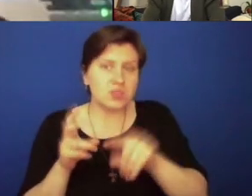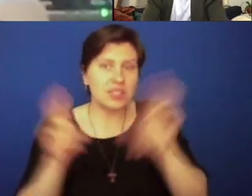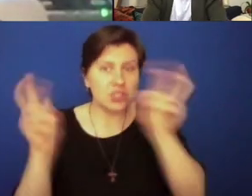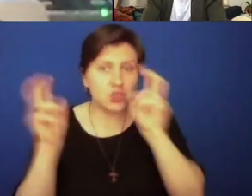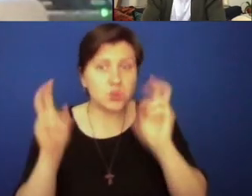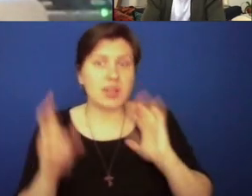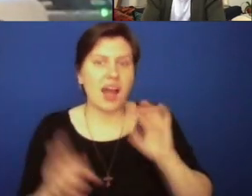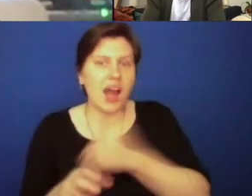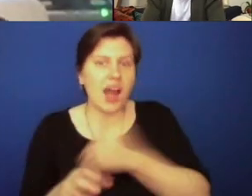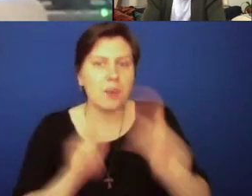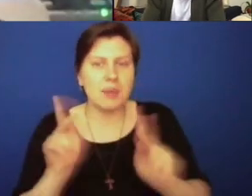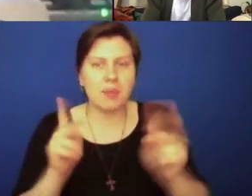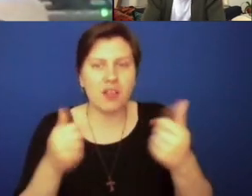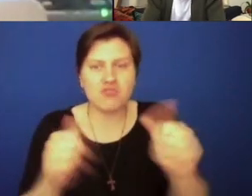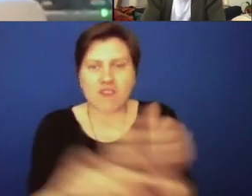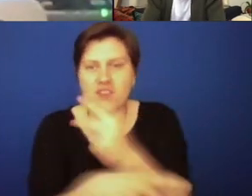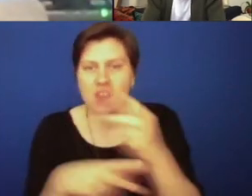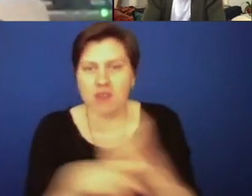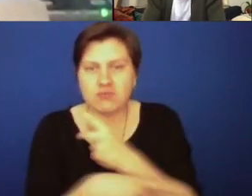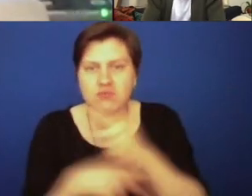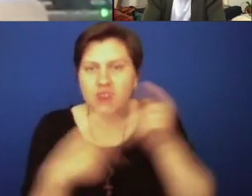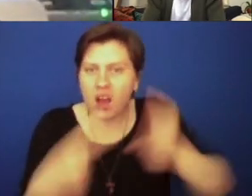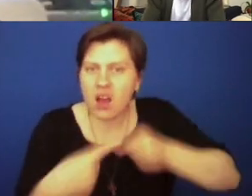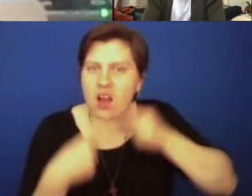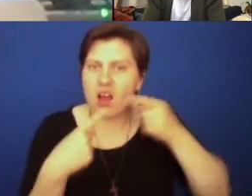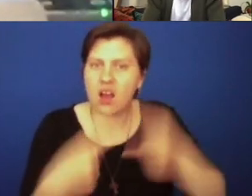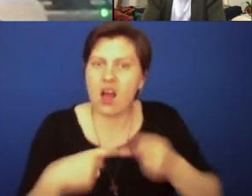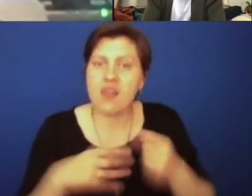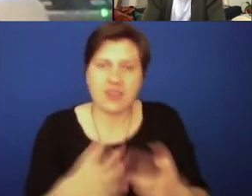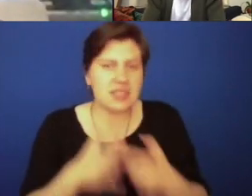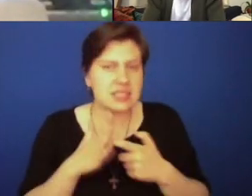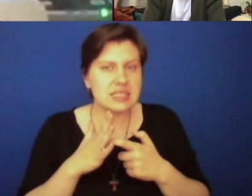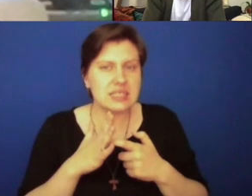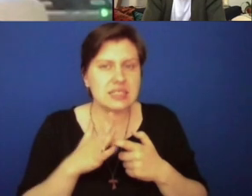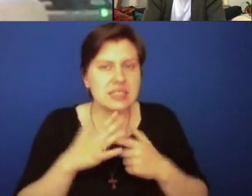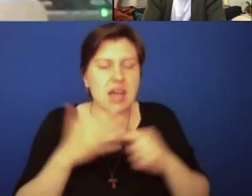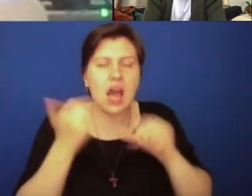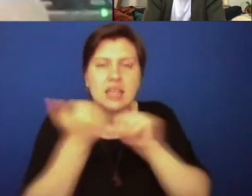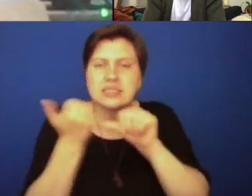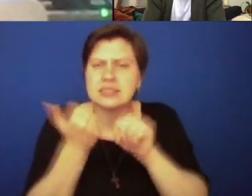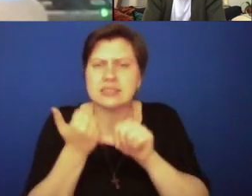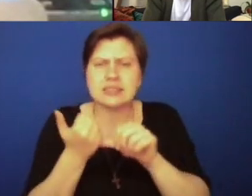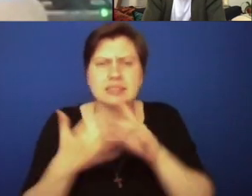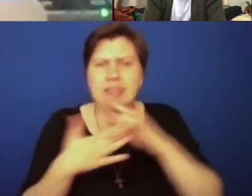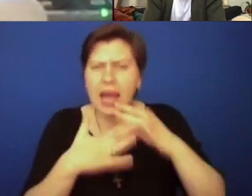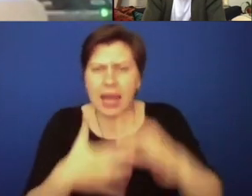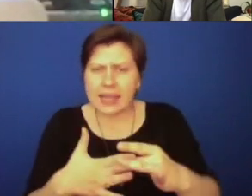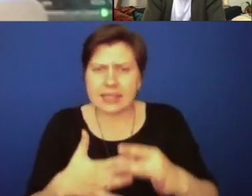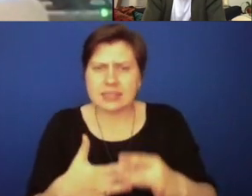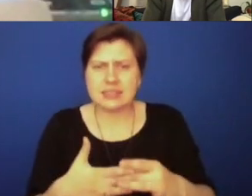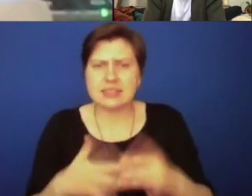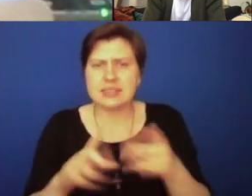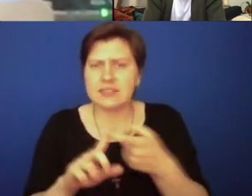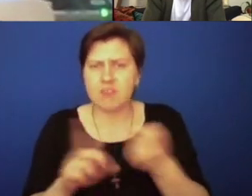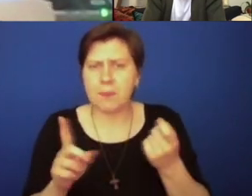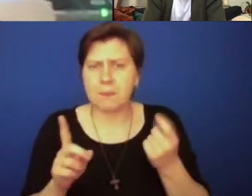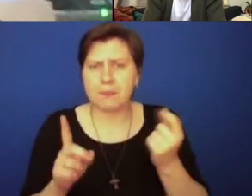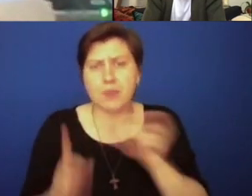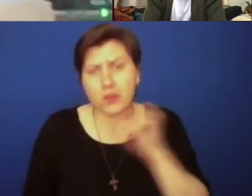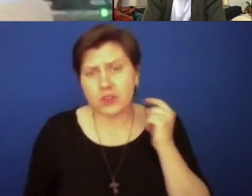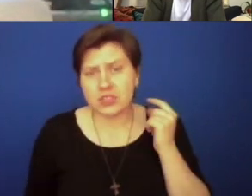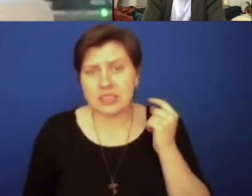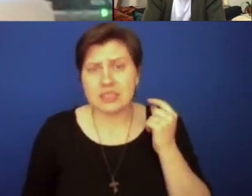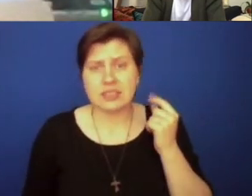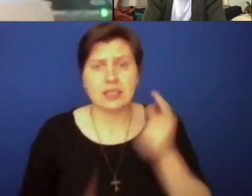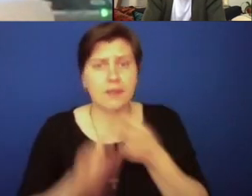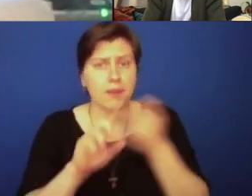people are trying to navigate, are struggling with, and they need some type of assistance, some guidance from, you know, from